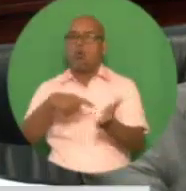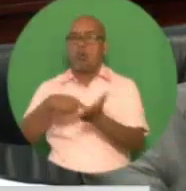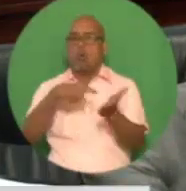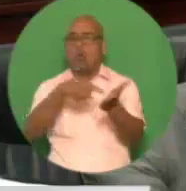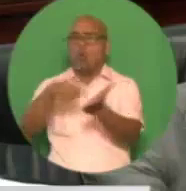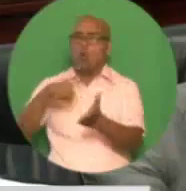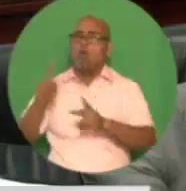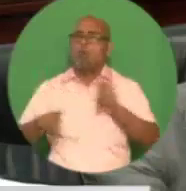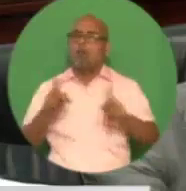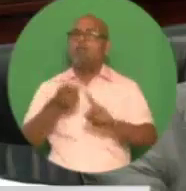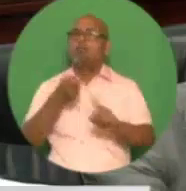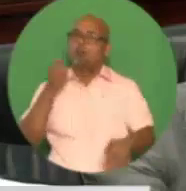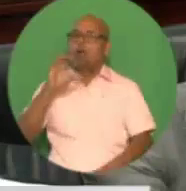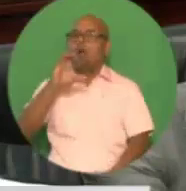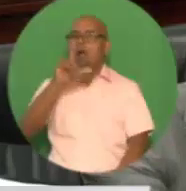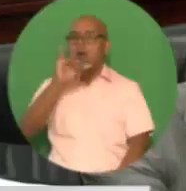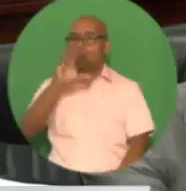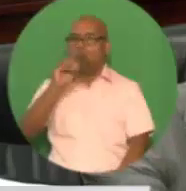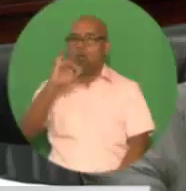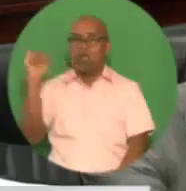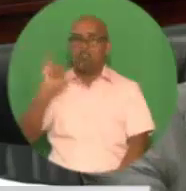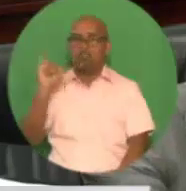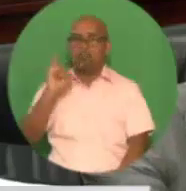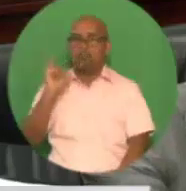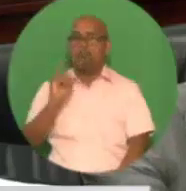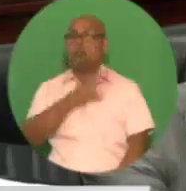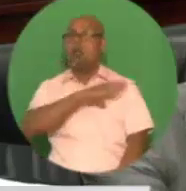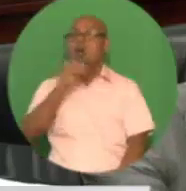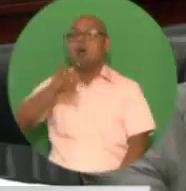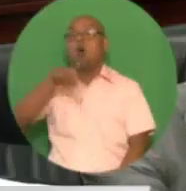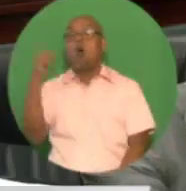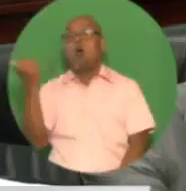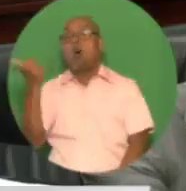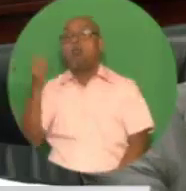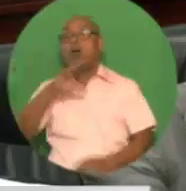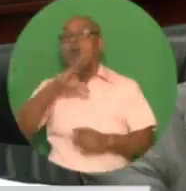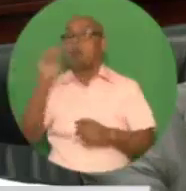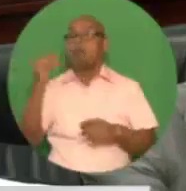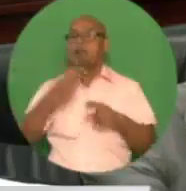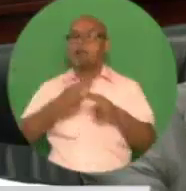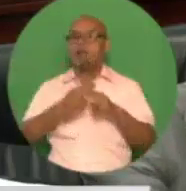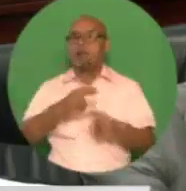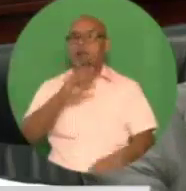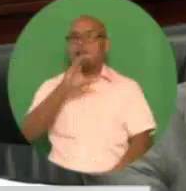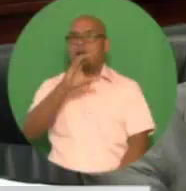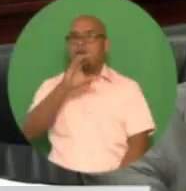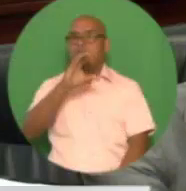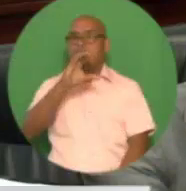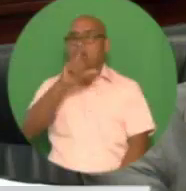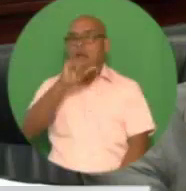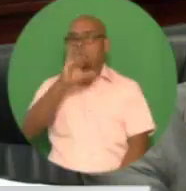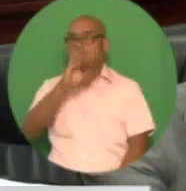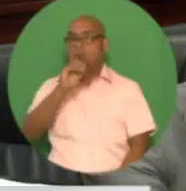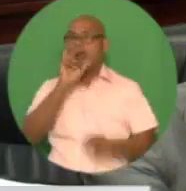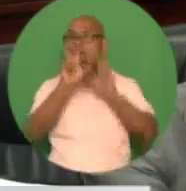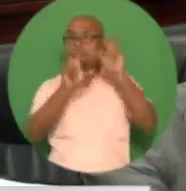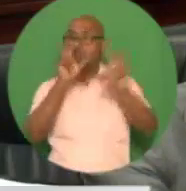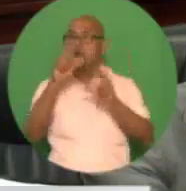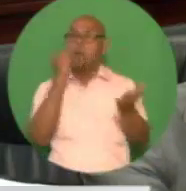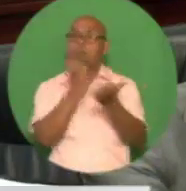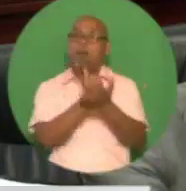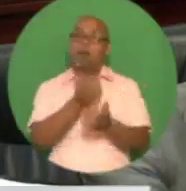by Clico and CIB in liquidation arising out of the bailout of Clico in 2009.